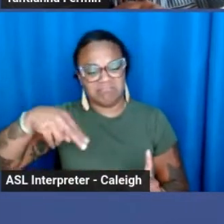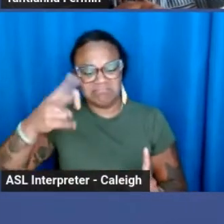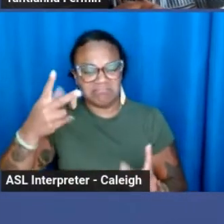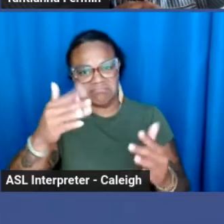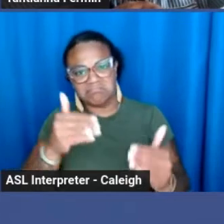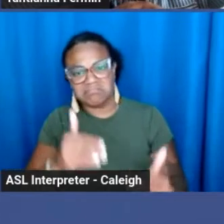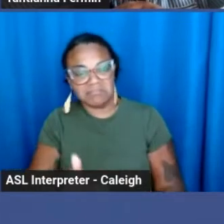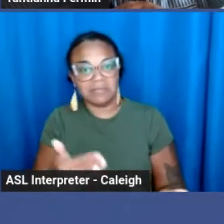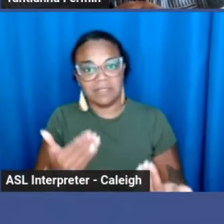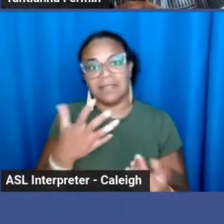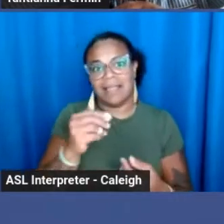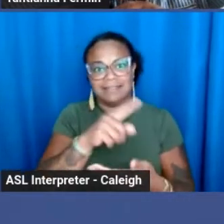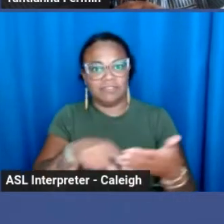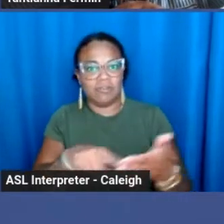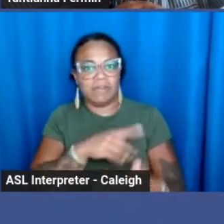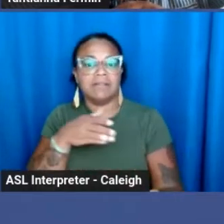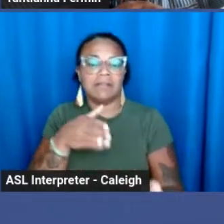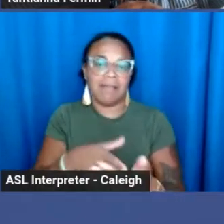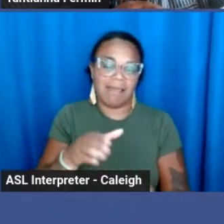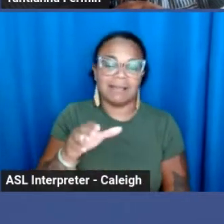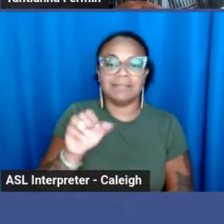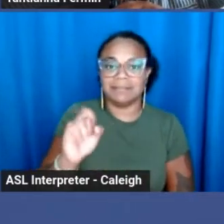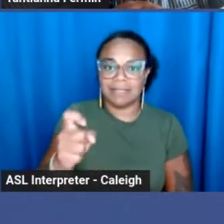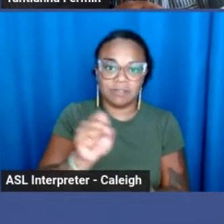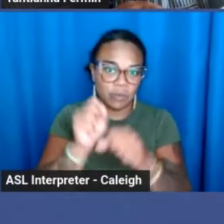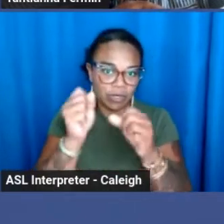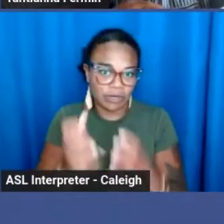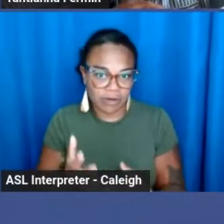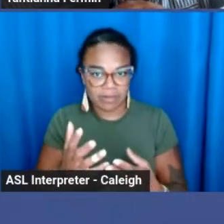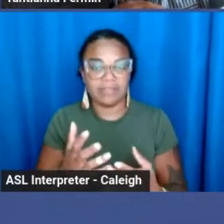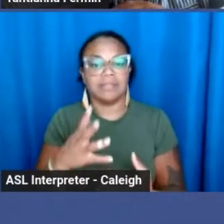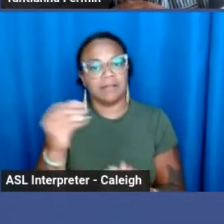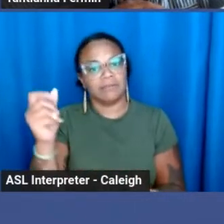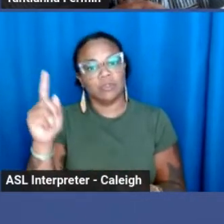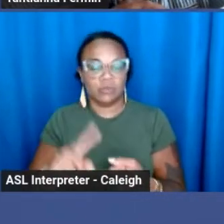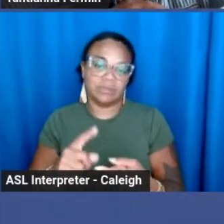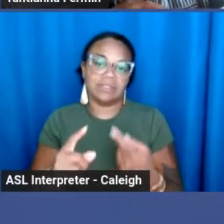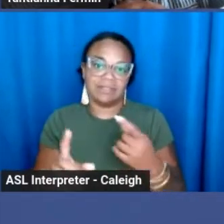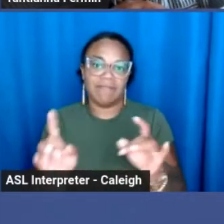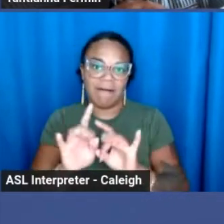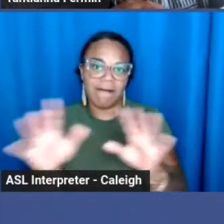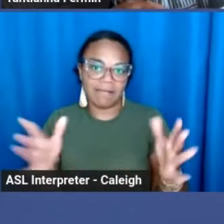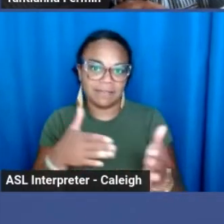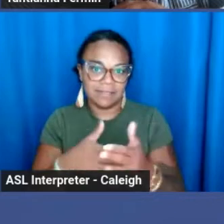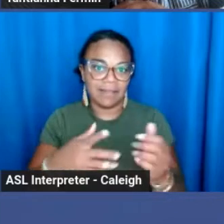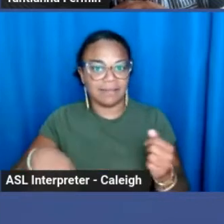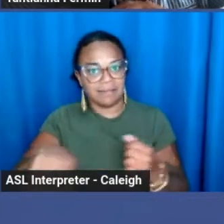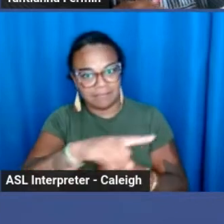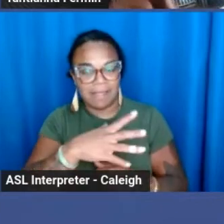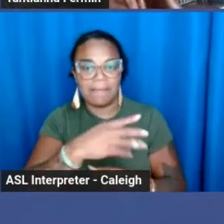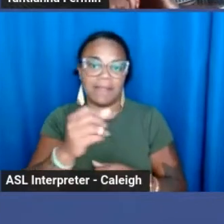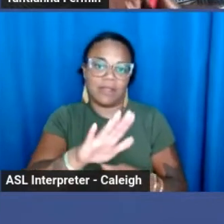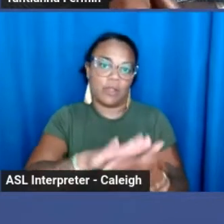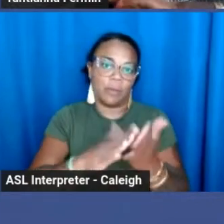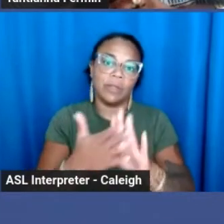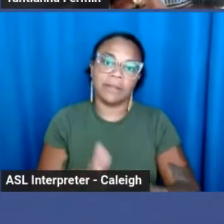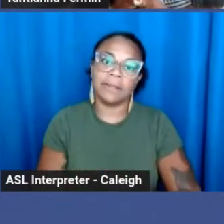to the violence against sex workers and indifference from the communities they are a part of.